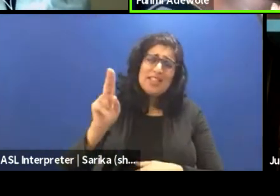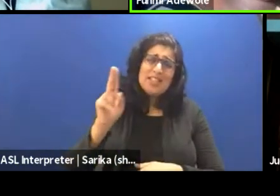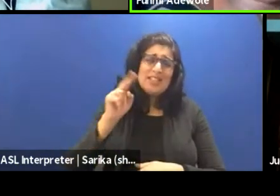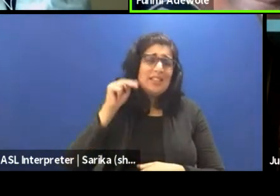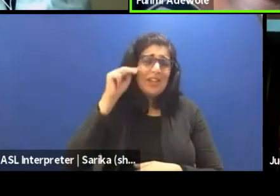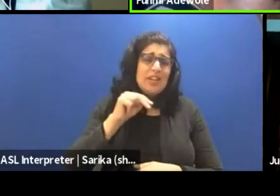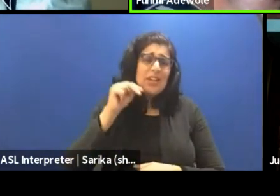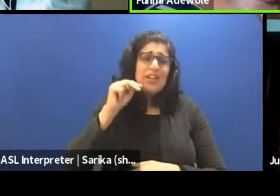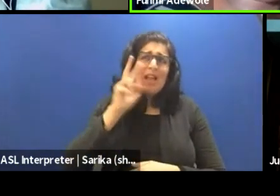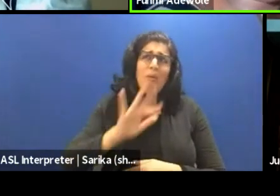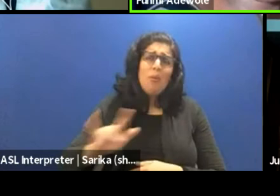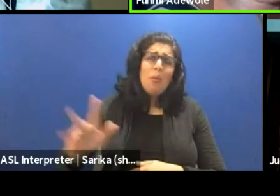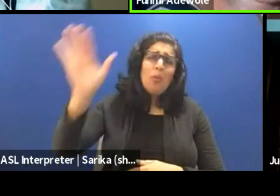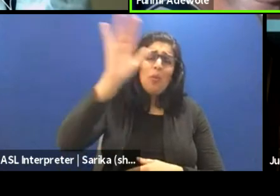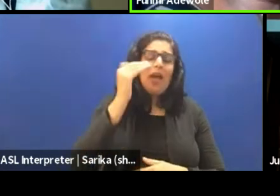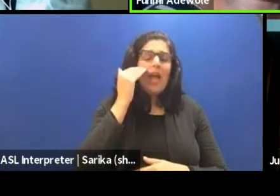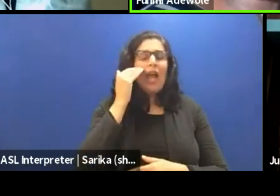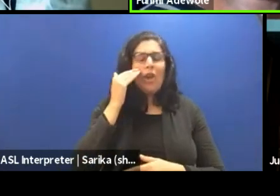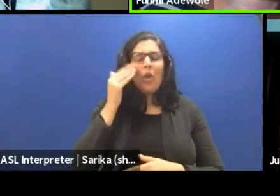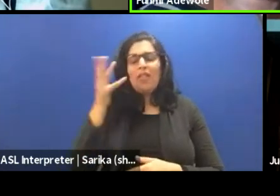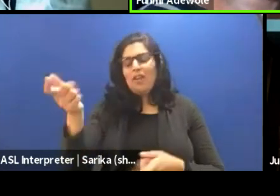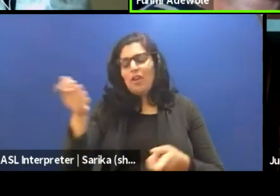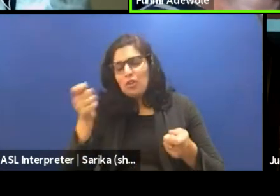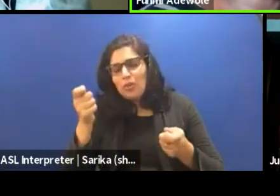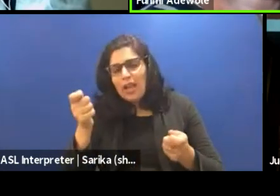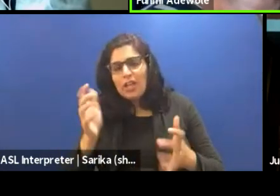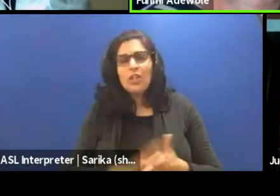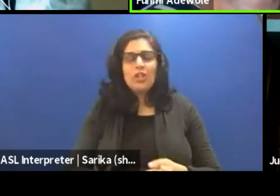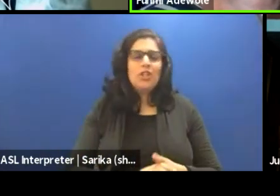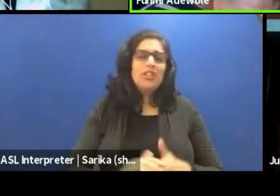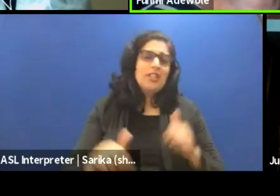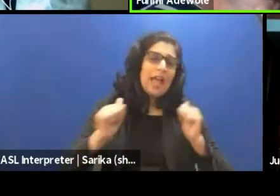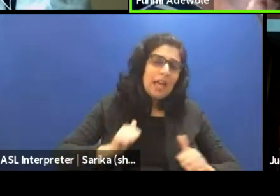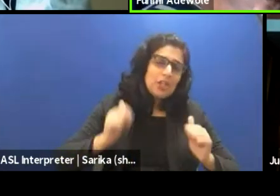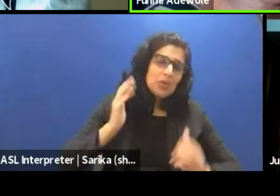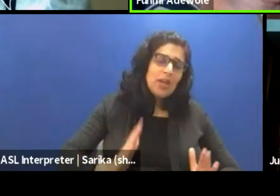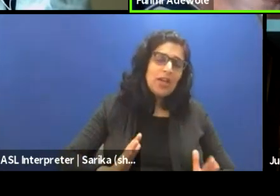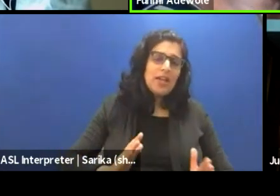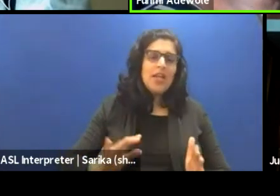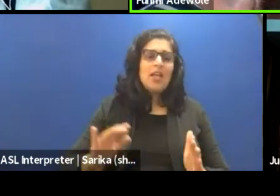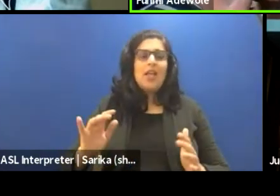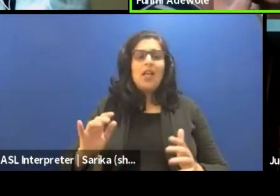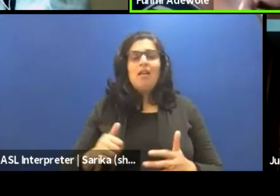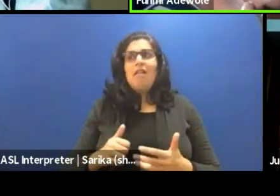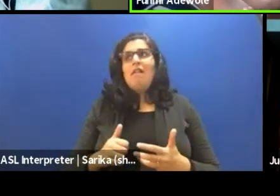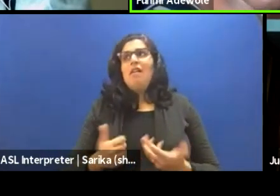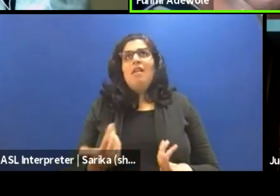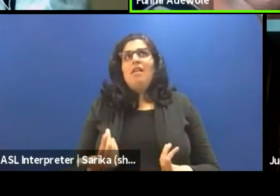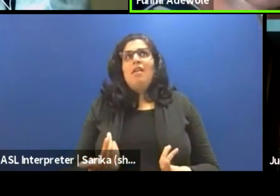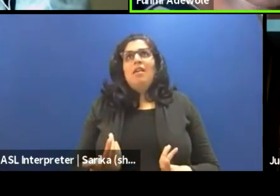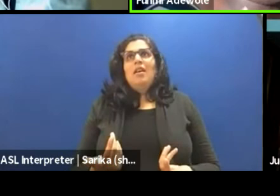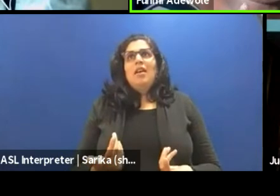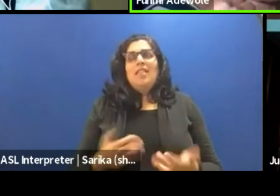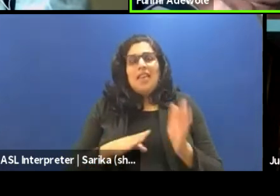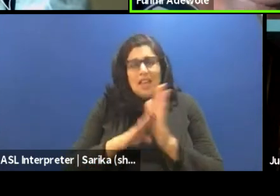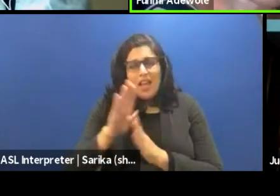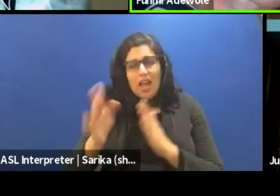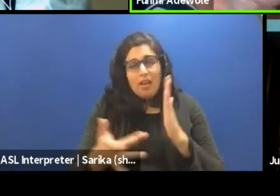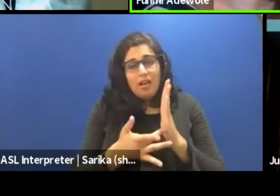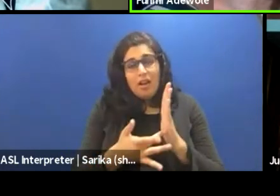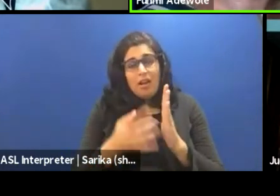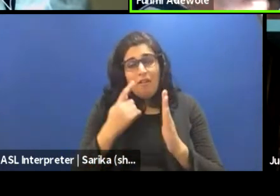that there are directors, actresses, um, performers who have developed techniques of